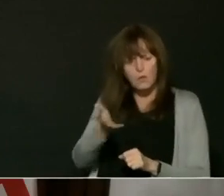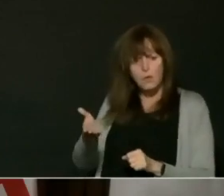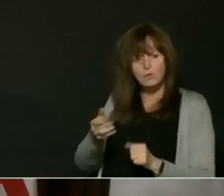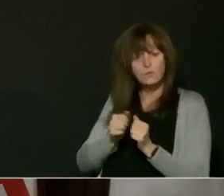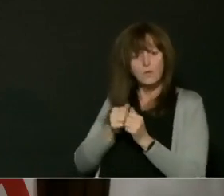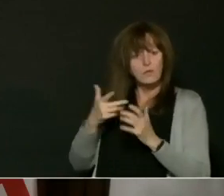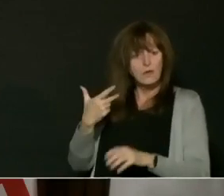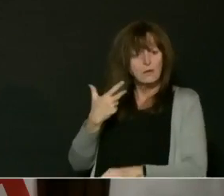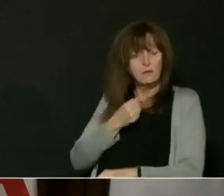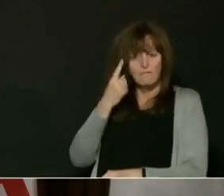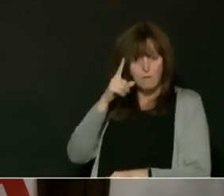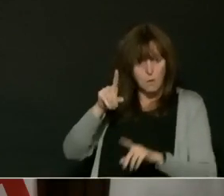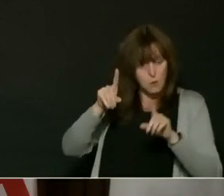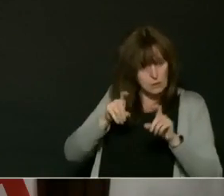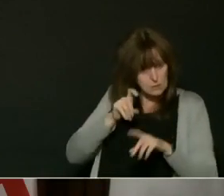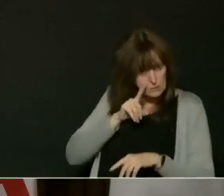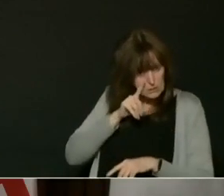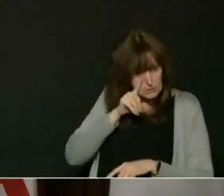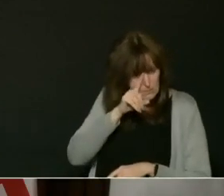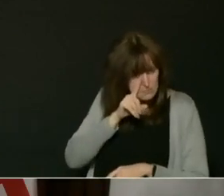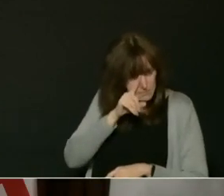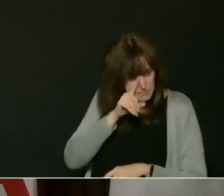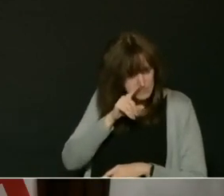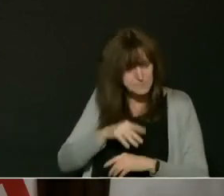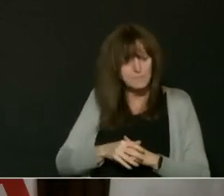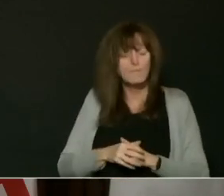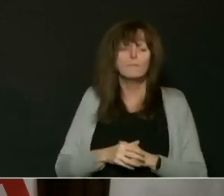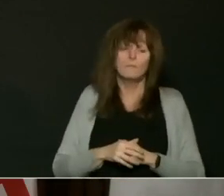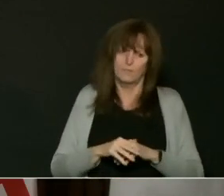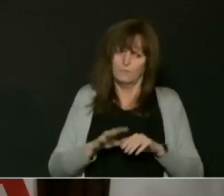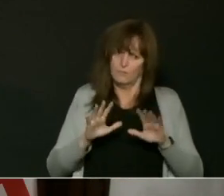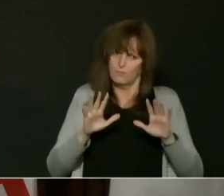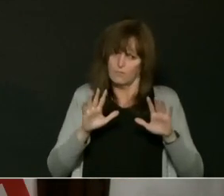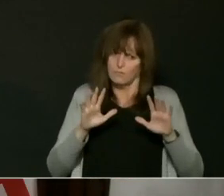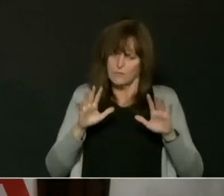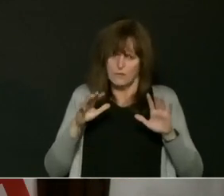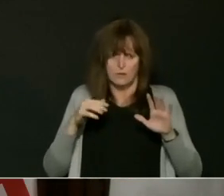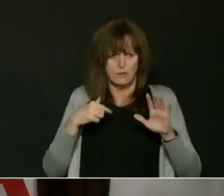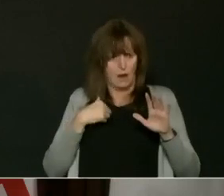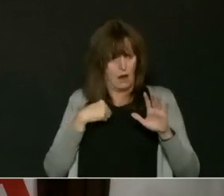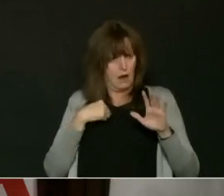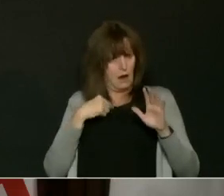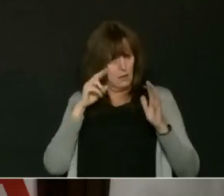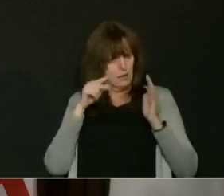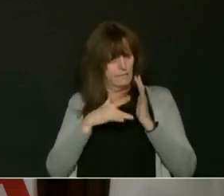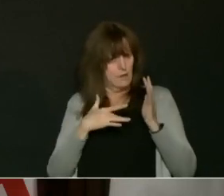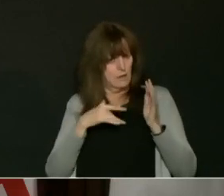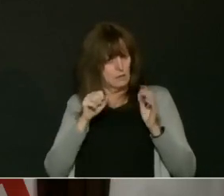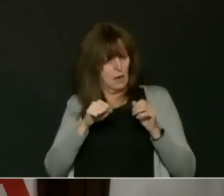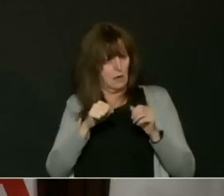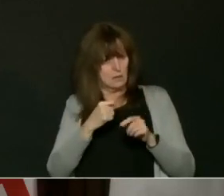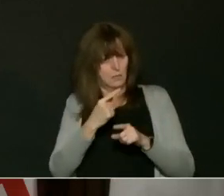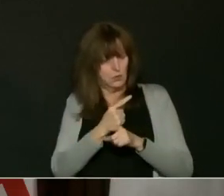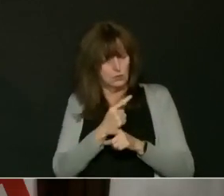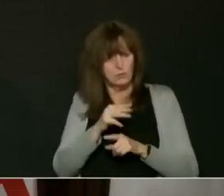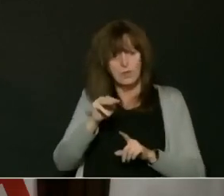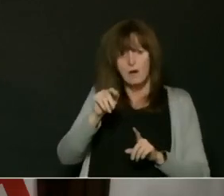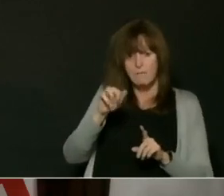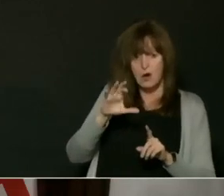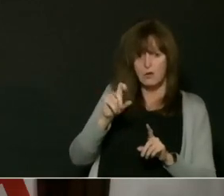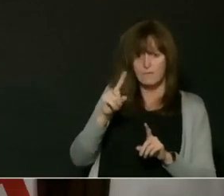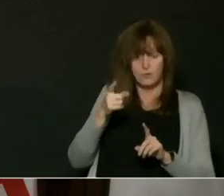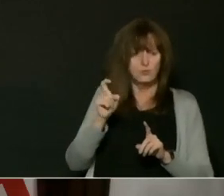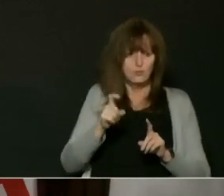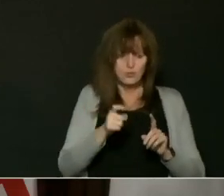with negotiation with partners to have them removed by March 1st. And I think that's prudent. It follows the removal